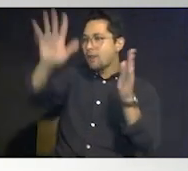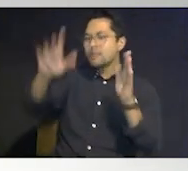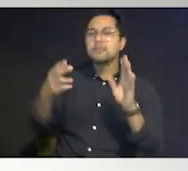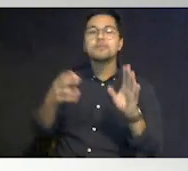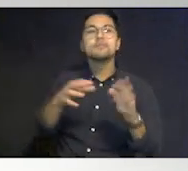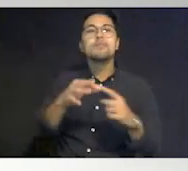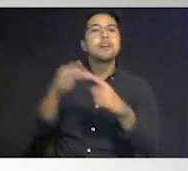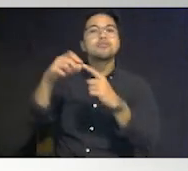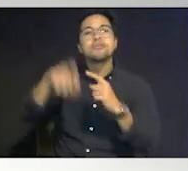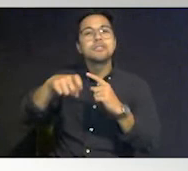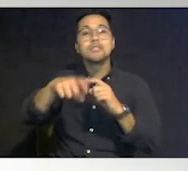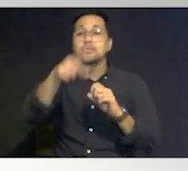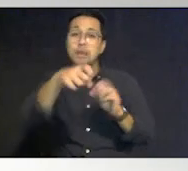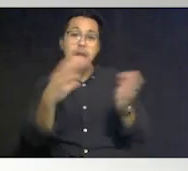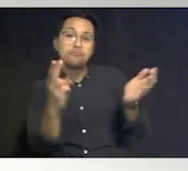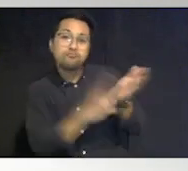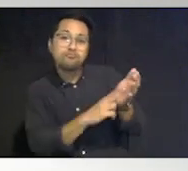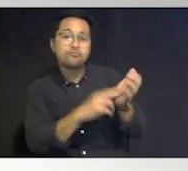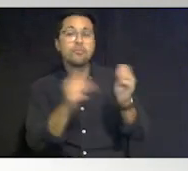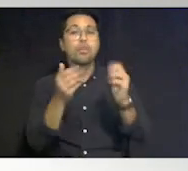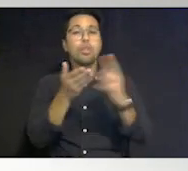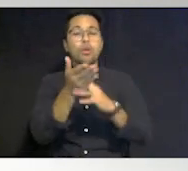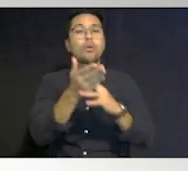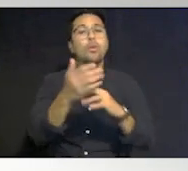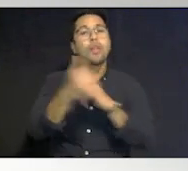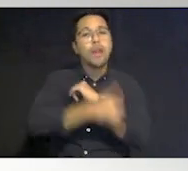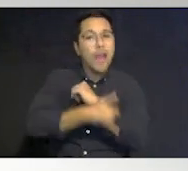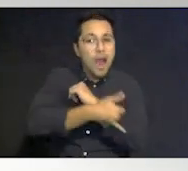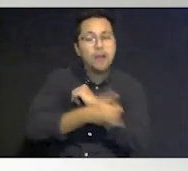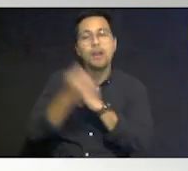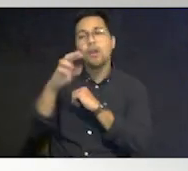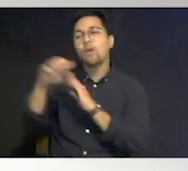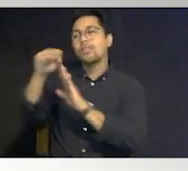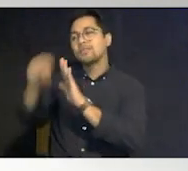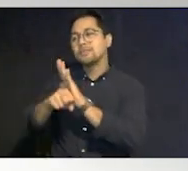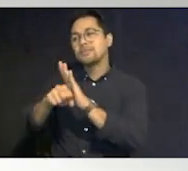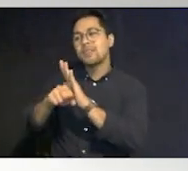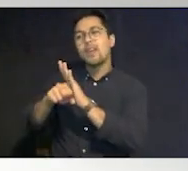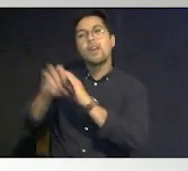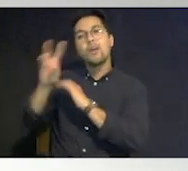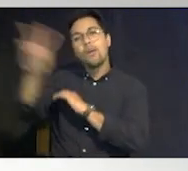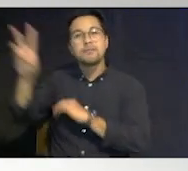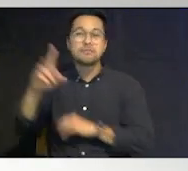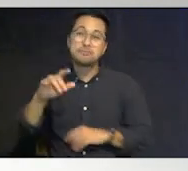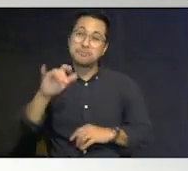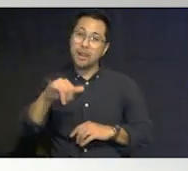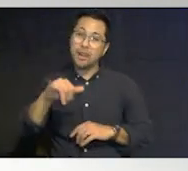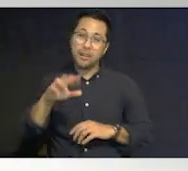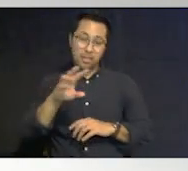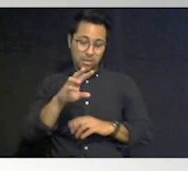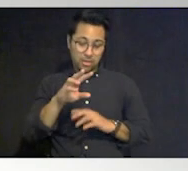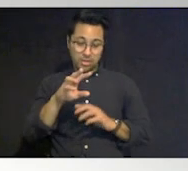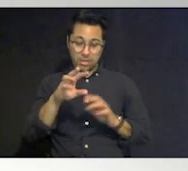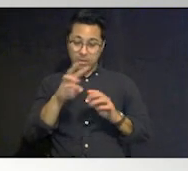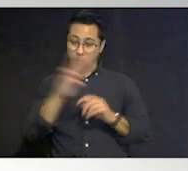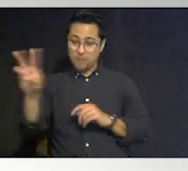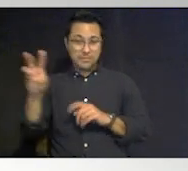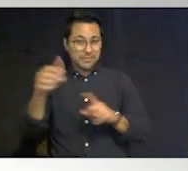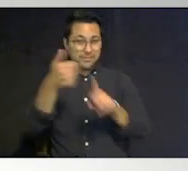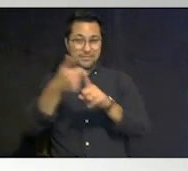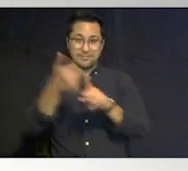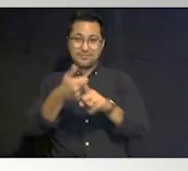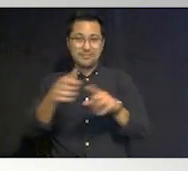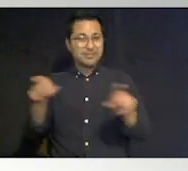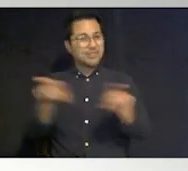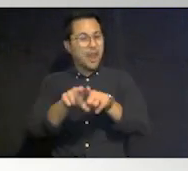get in through your county website or the state website but it's the same website it's just it's and so you need to just go